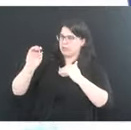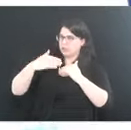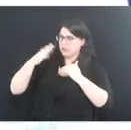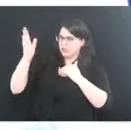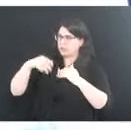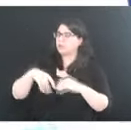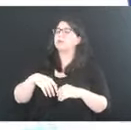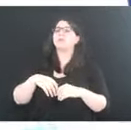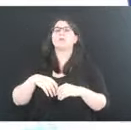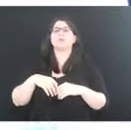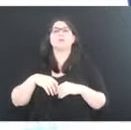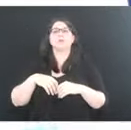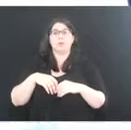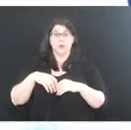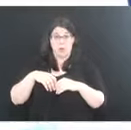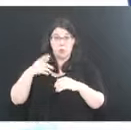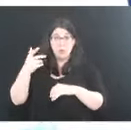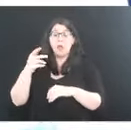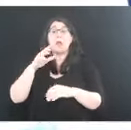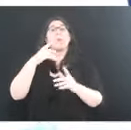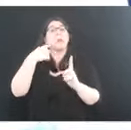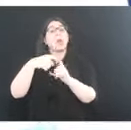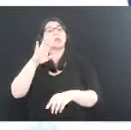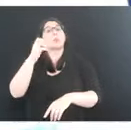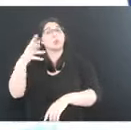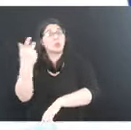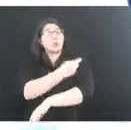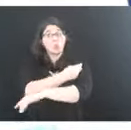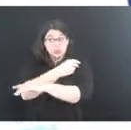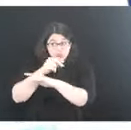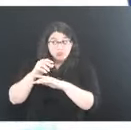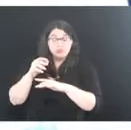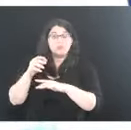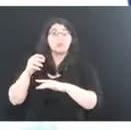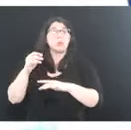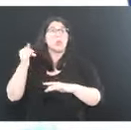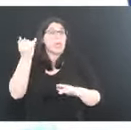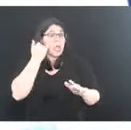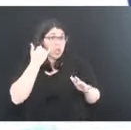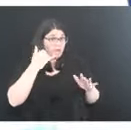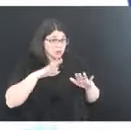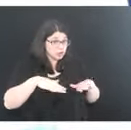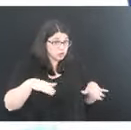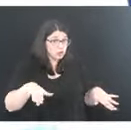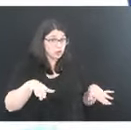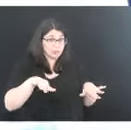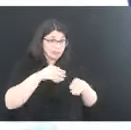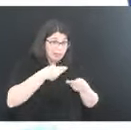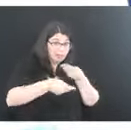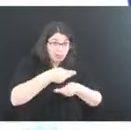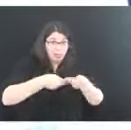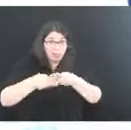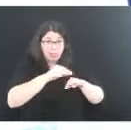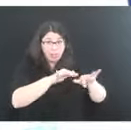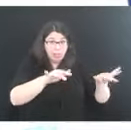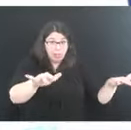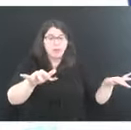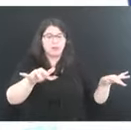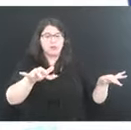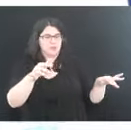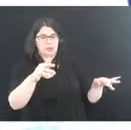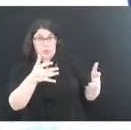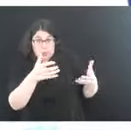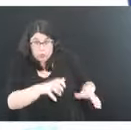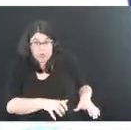and effectively boosted that population, even if we see spread in younger people, which of course we don't want to see. But